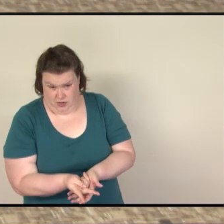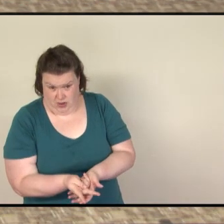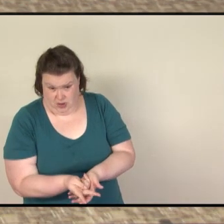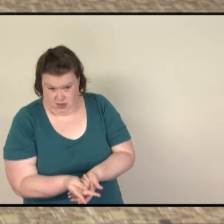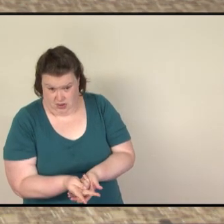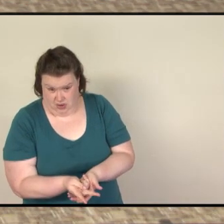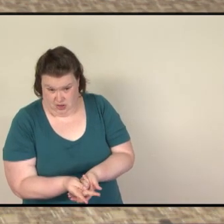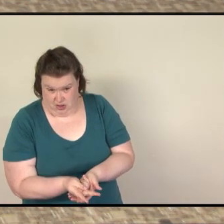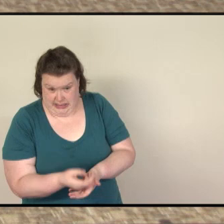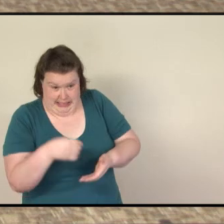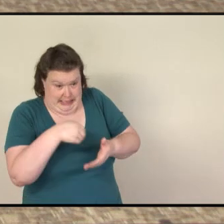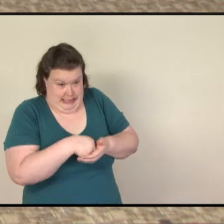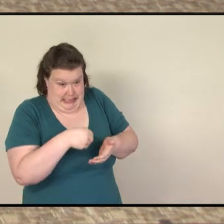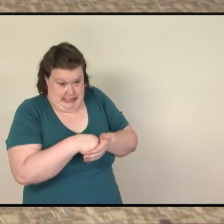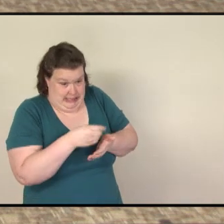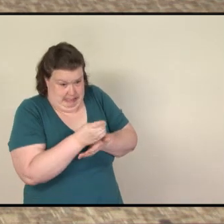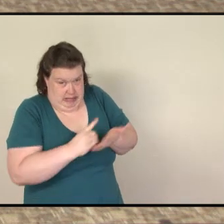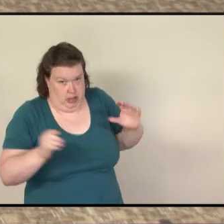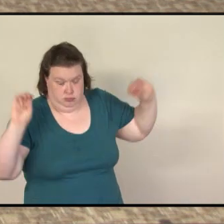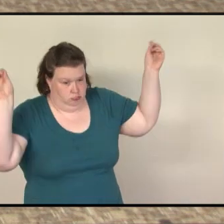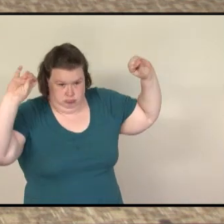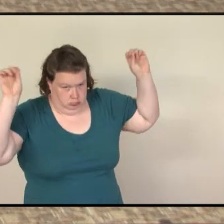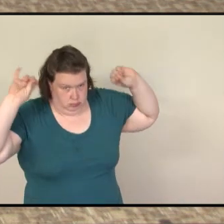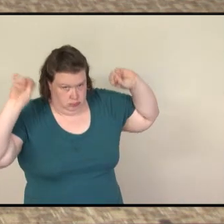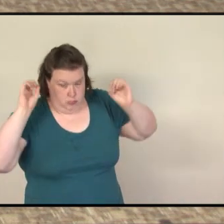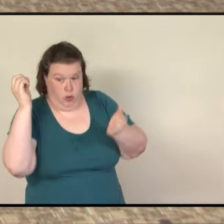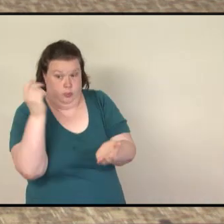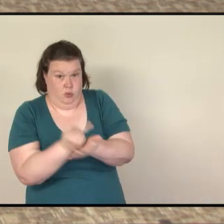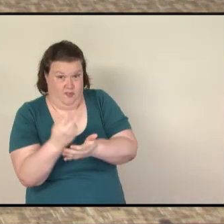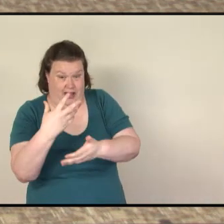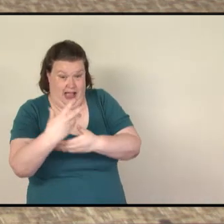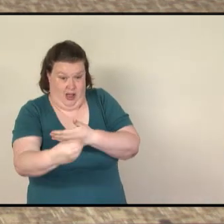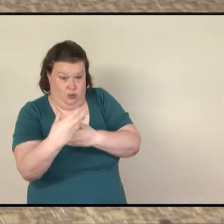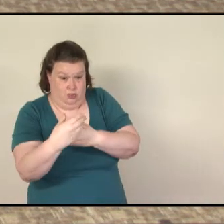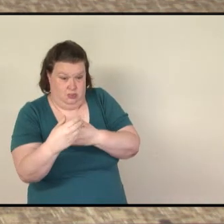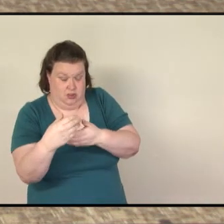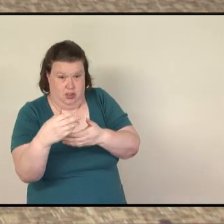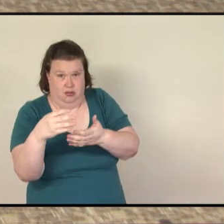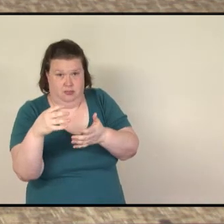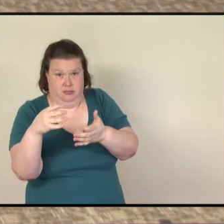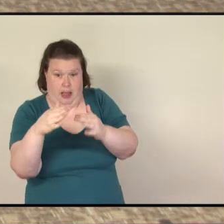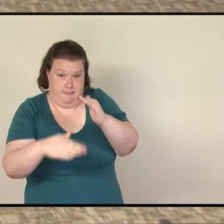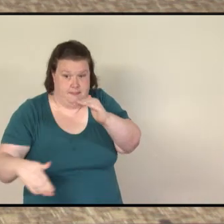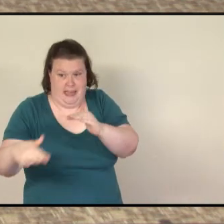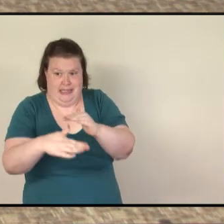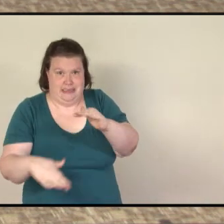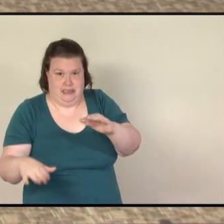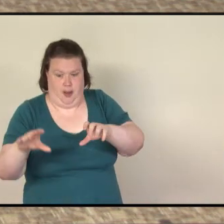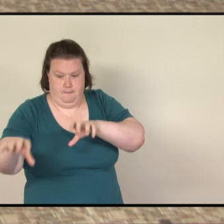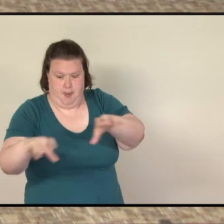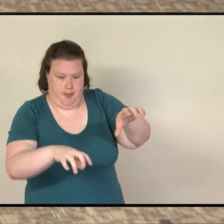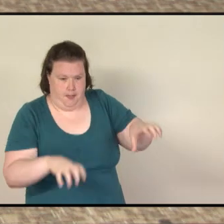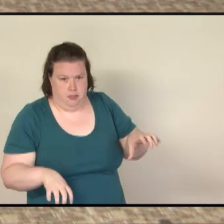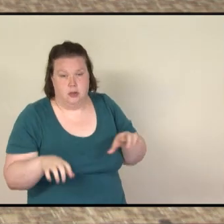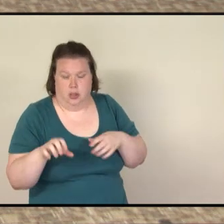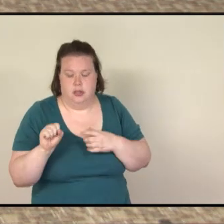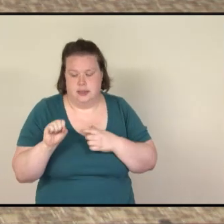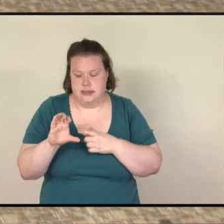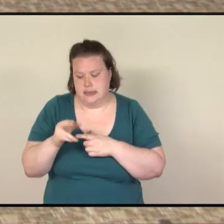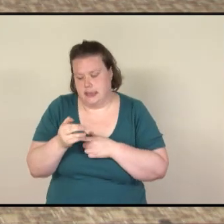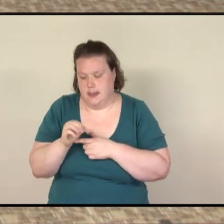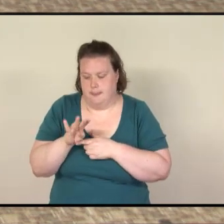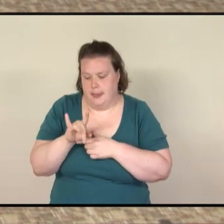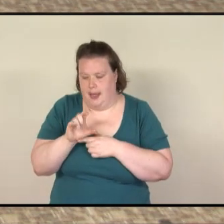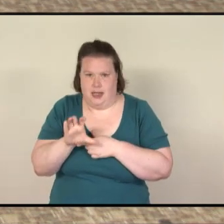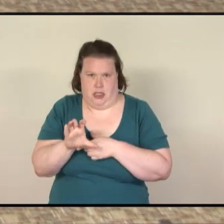not for inside designs of how the school would look we're just approving the floor painting right now in the outside design where